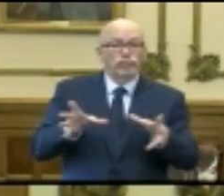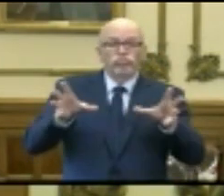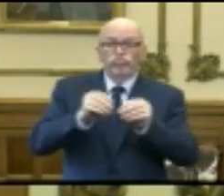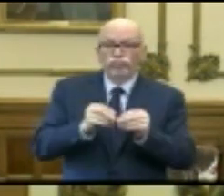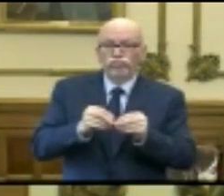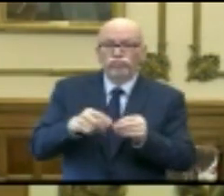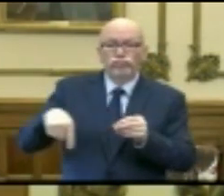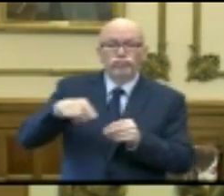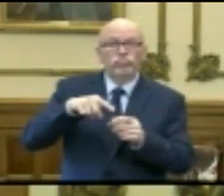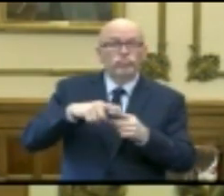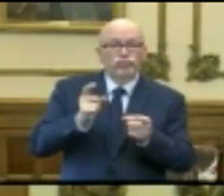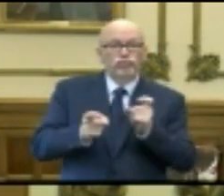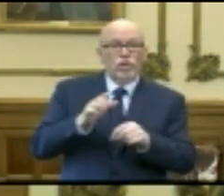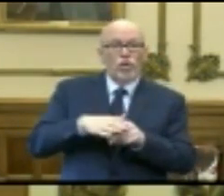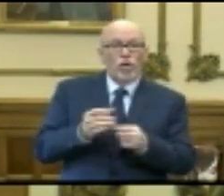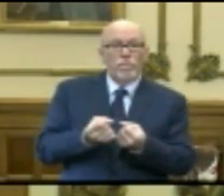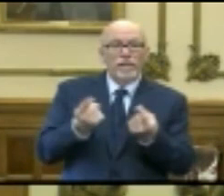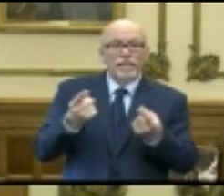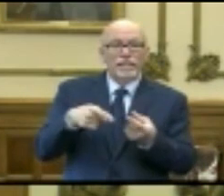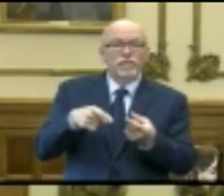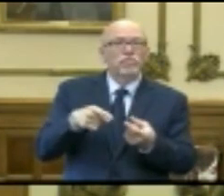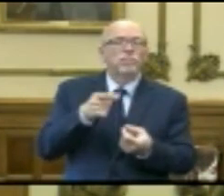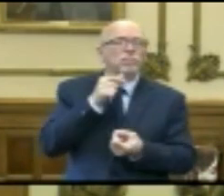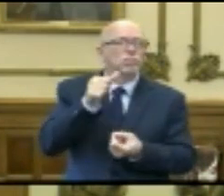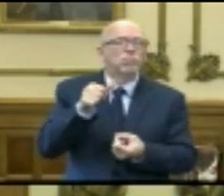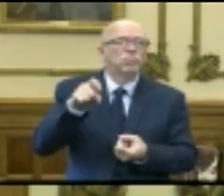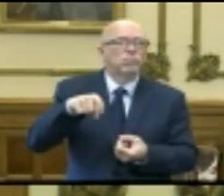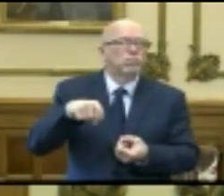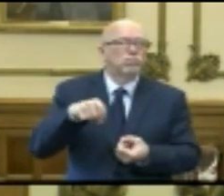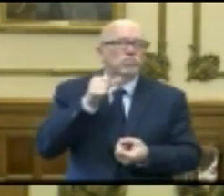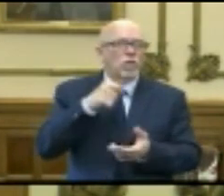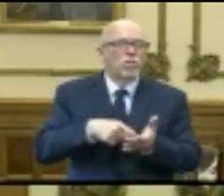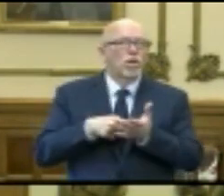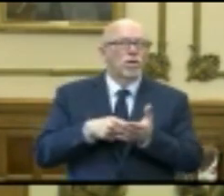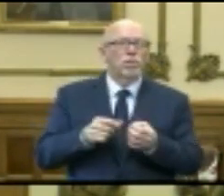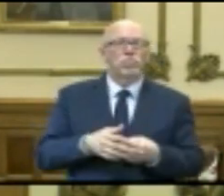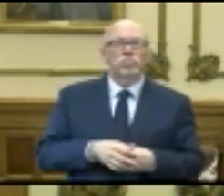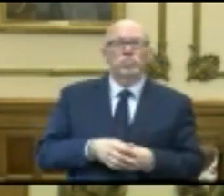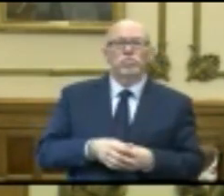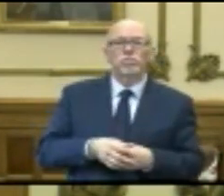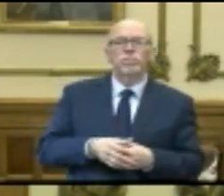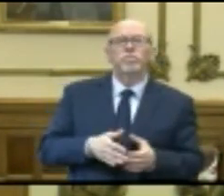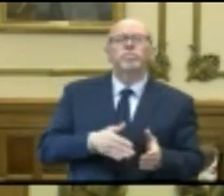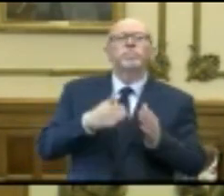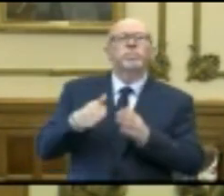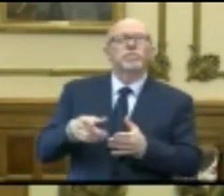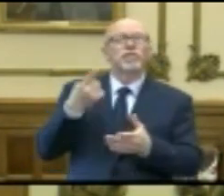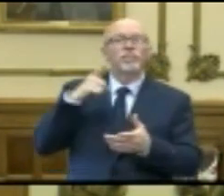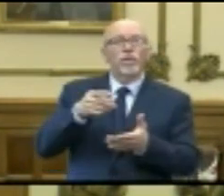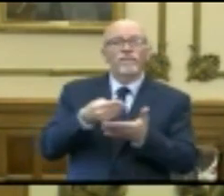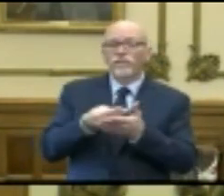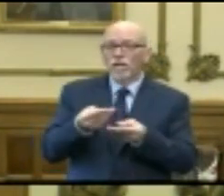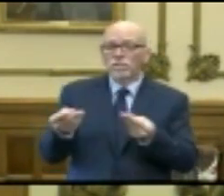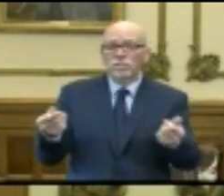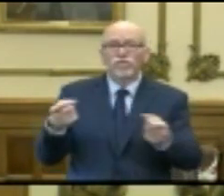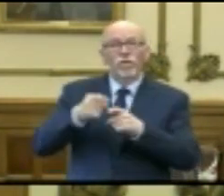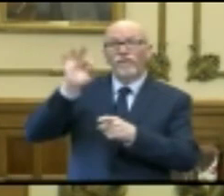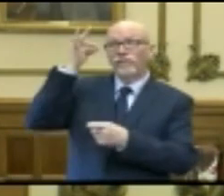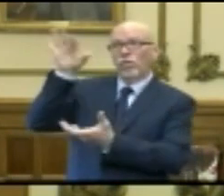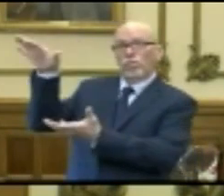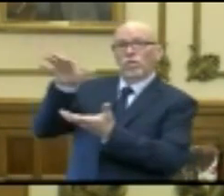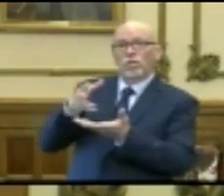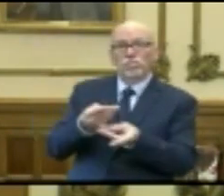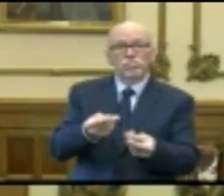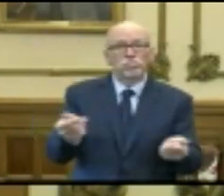sort of adjustments on spending levels will not be necessary. As far as the funding goes from the federal government,